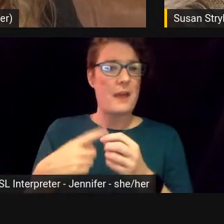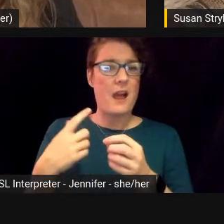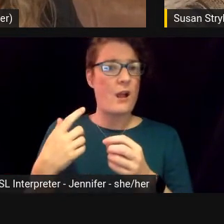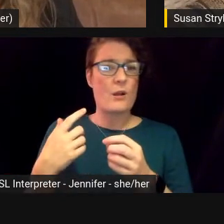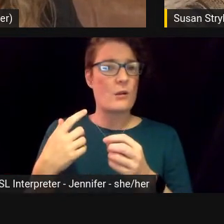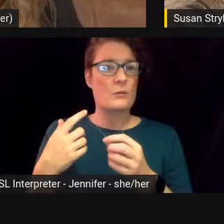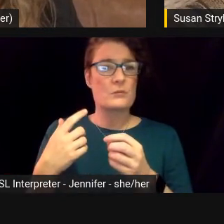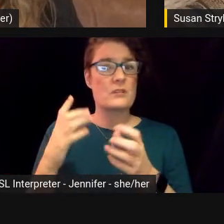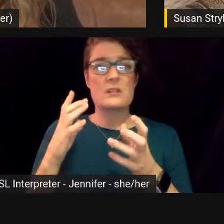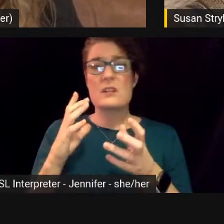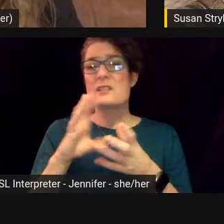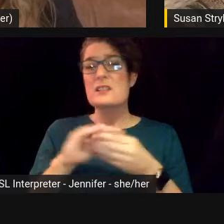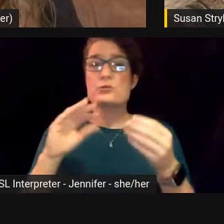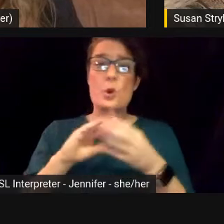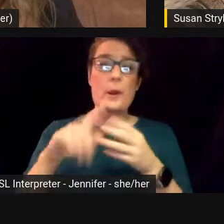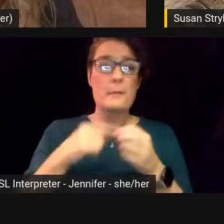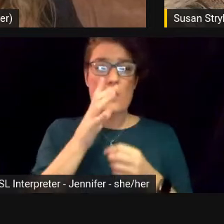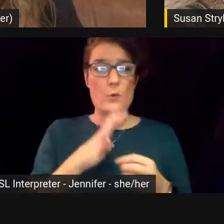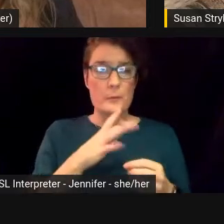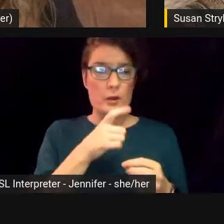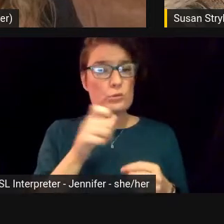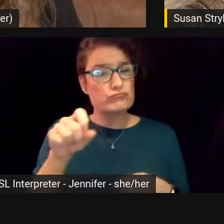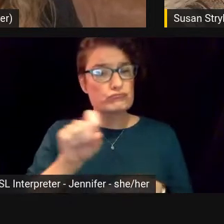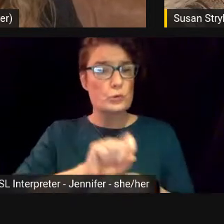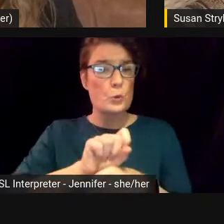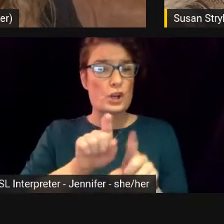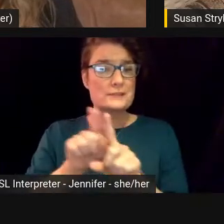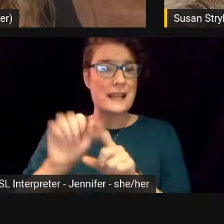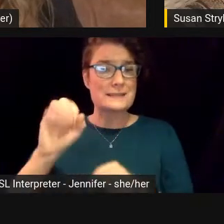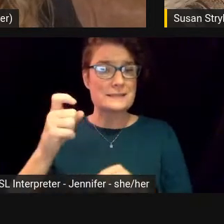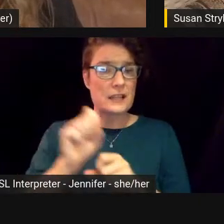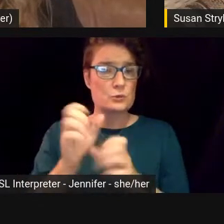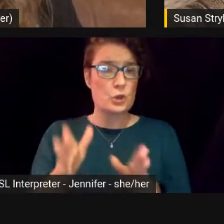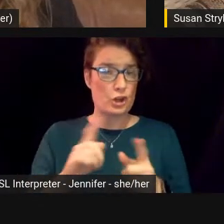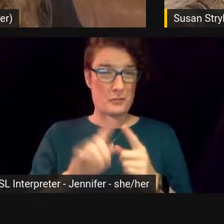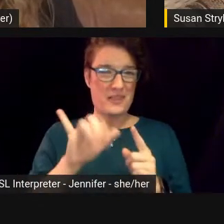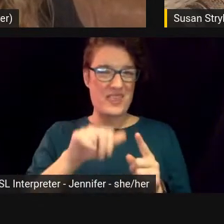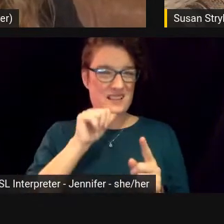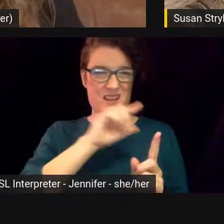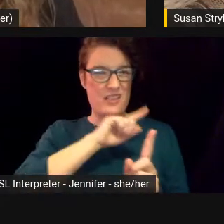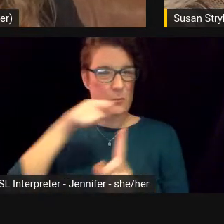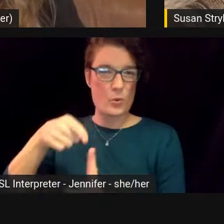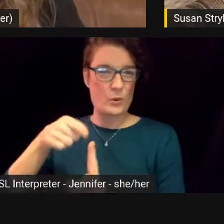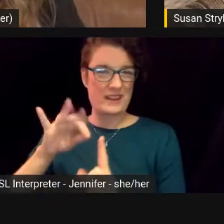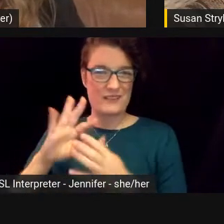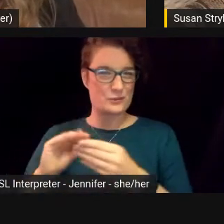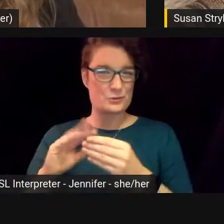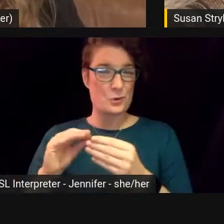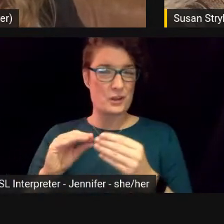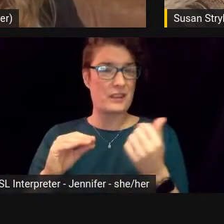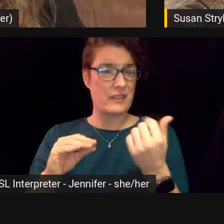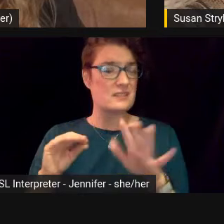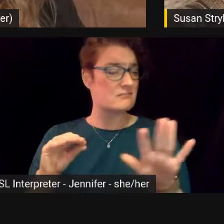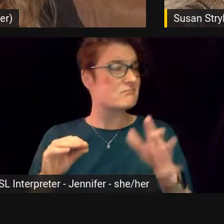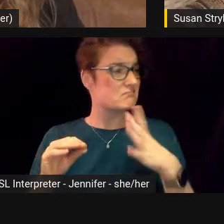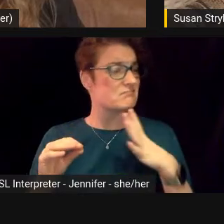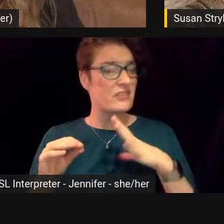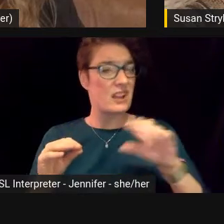about some woman who happens to be a sex worker, but that's actually not the focus of the story. You know, why, why not do that?